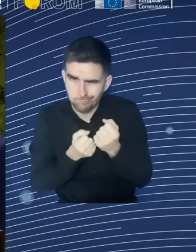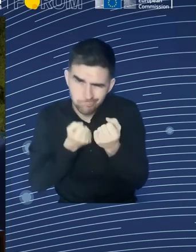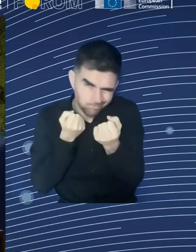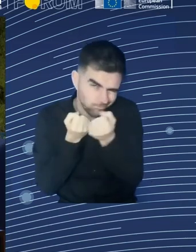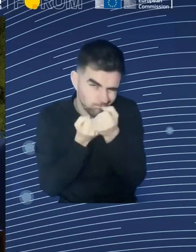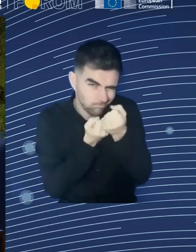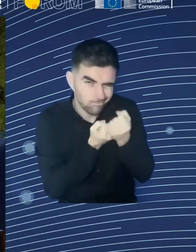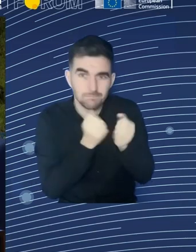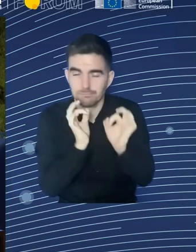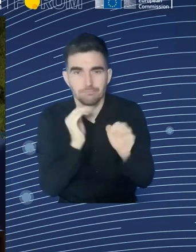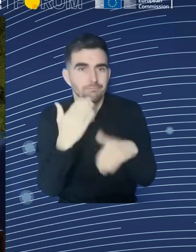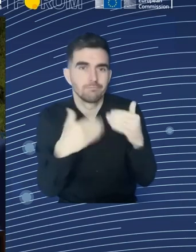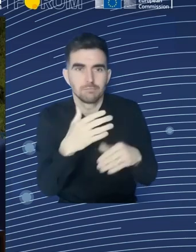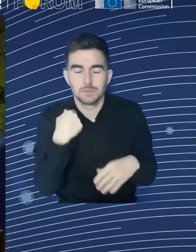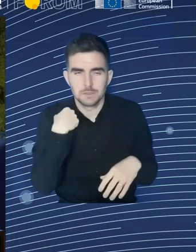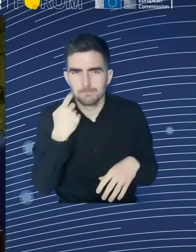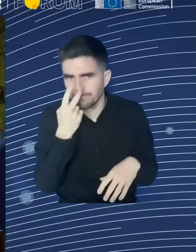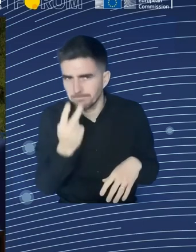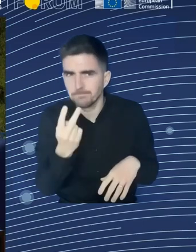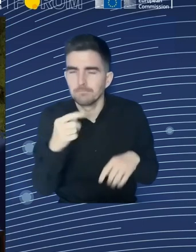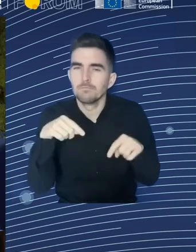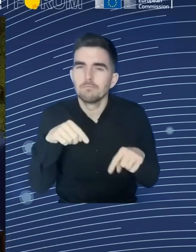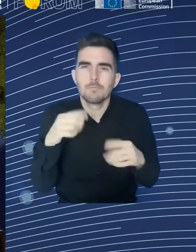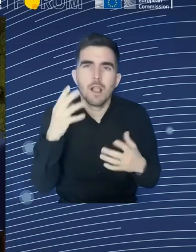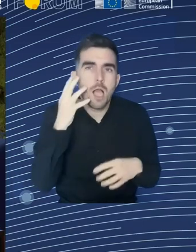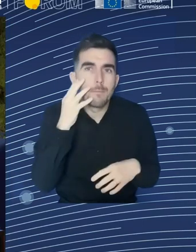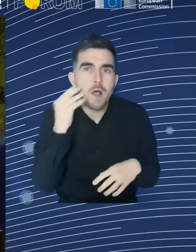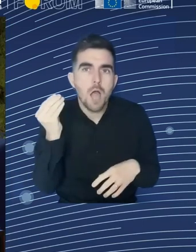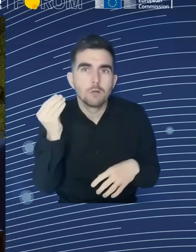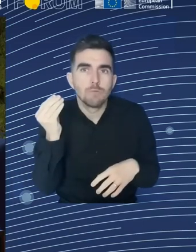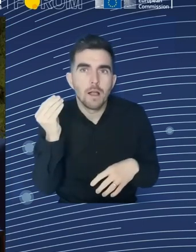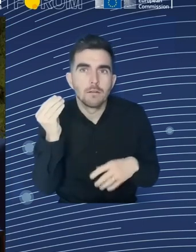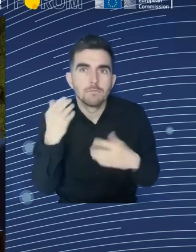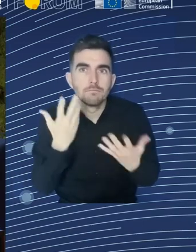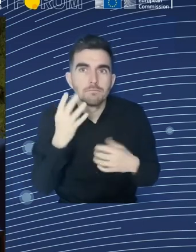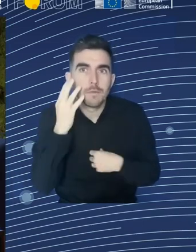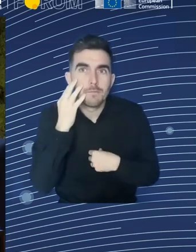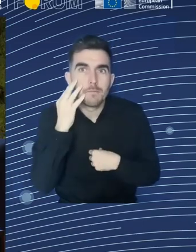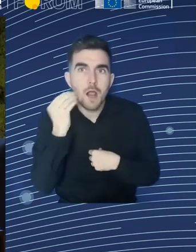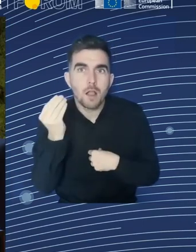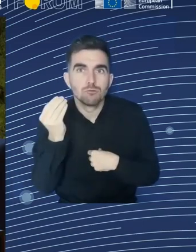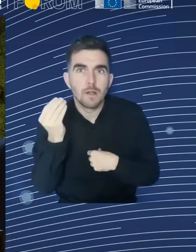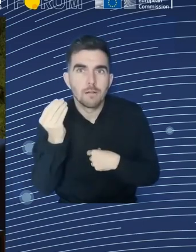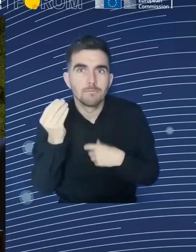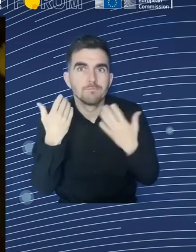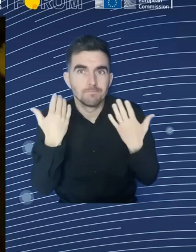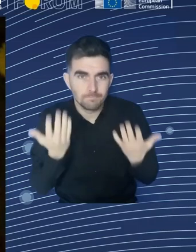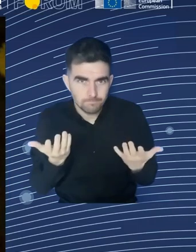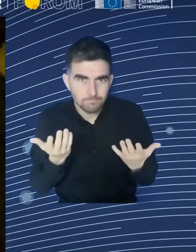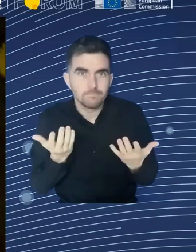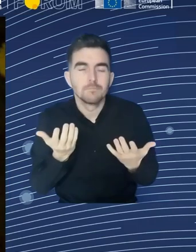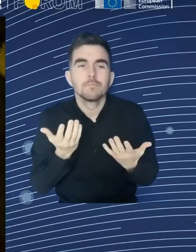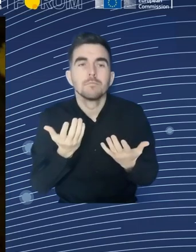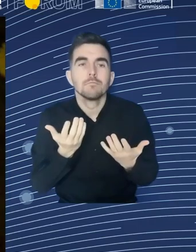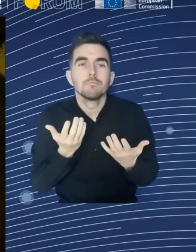decided to come back to buy a house and settle their business. We in nature, which is